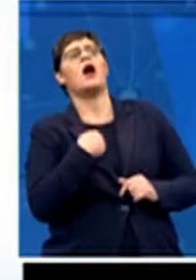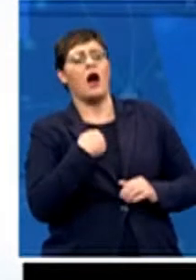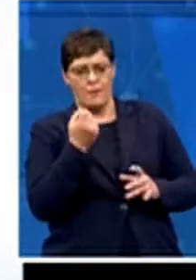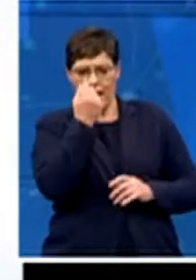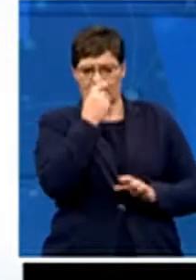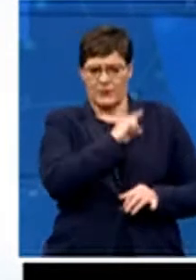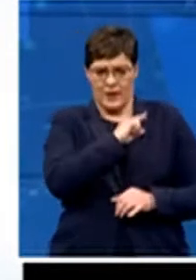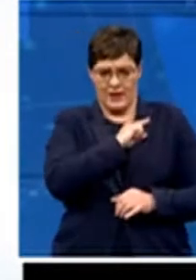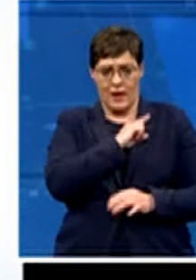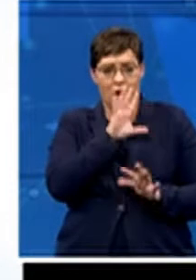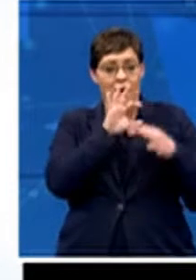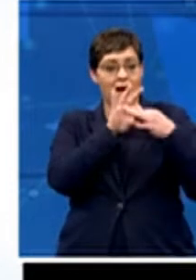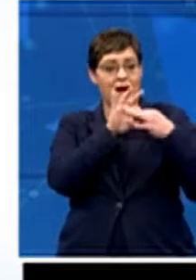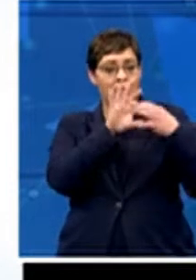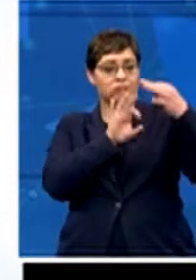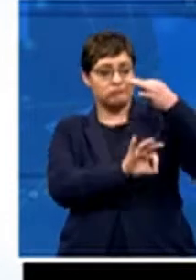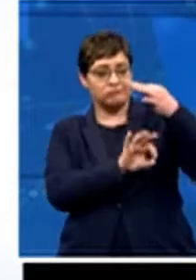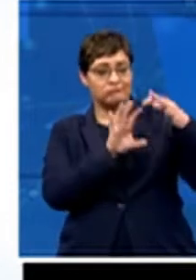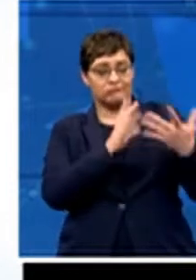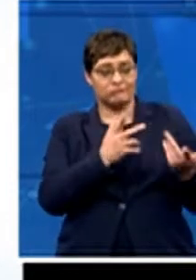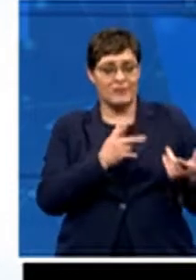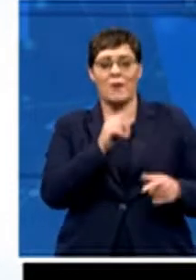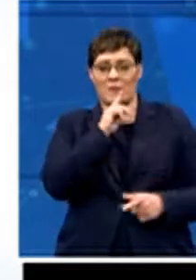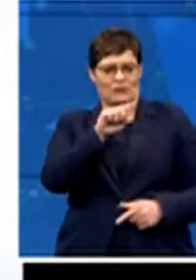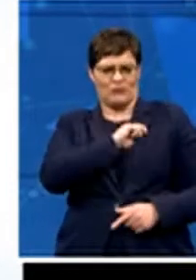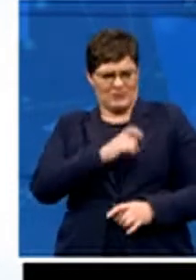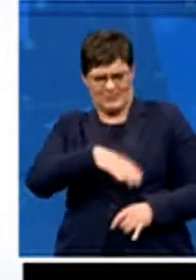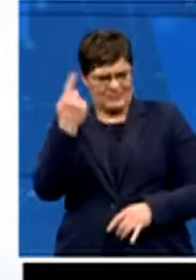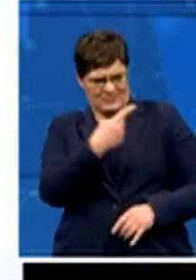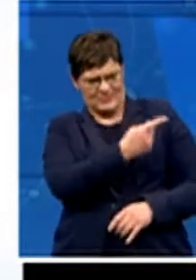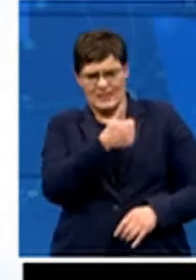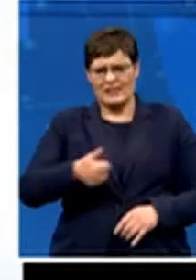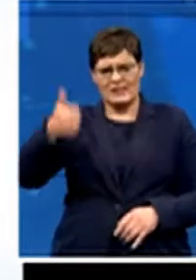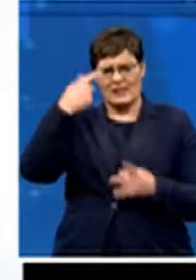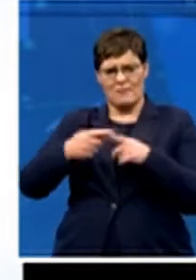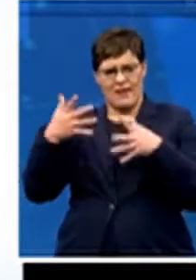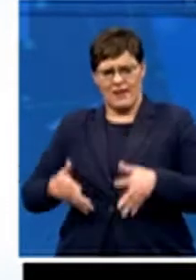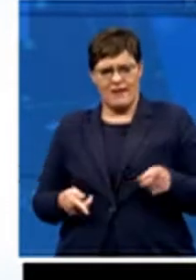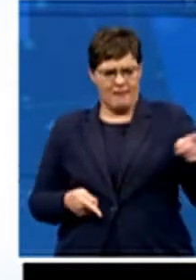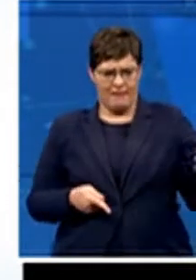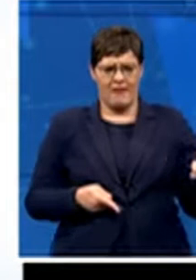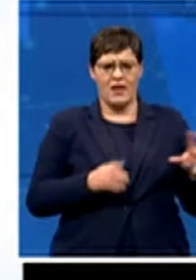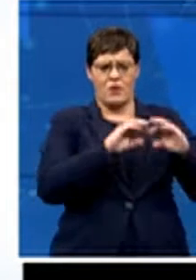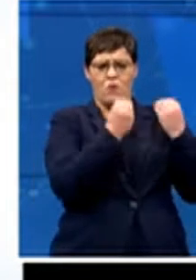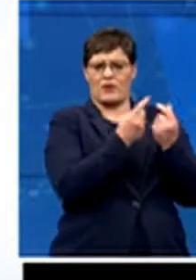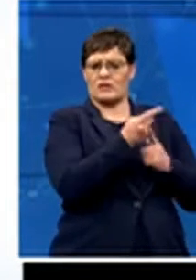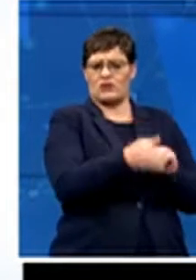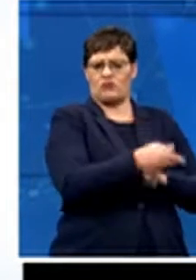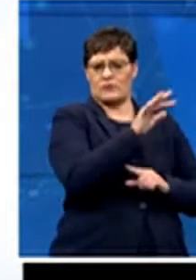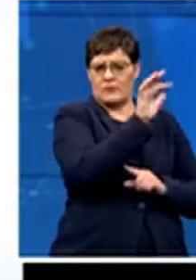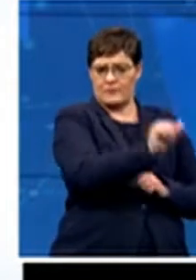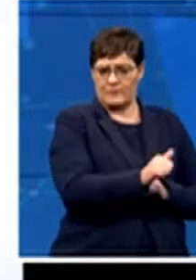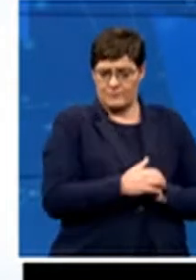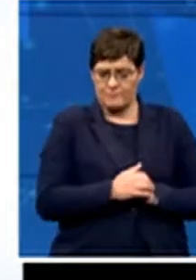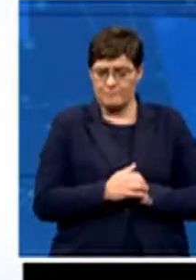been a loss of trust between senior players and the organisation. In terms of playing contracts and remuneration,